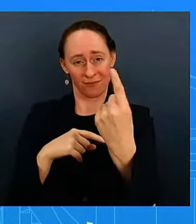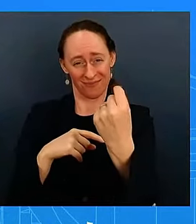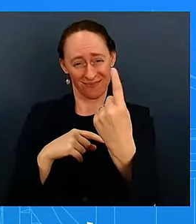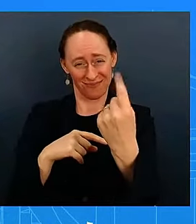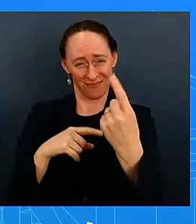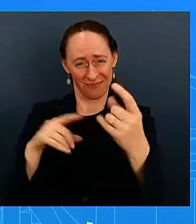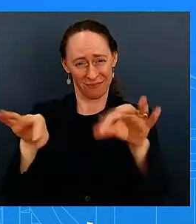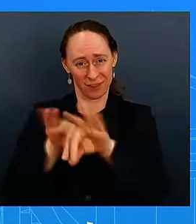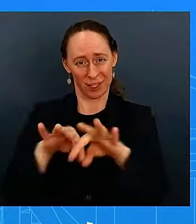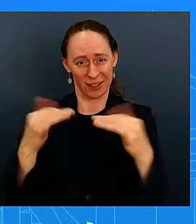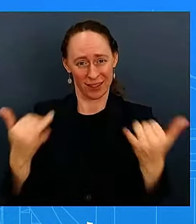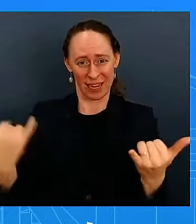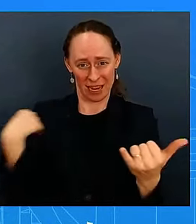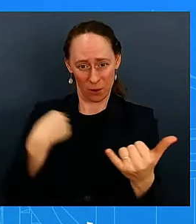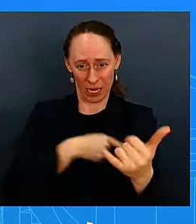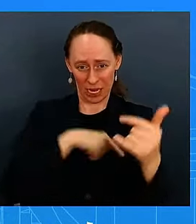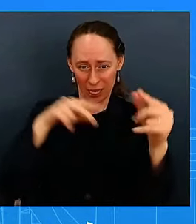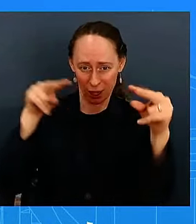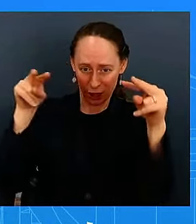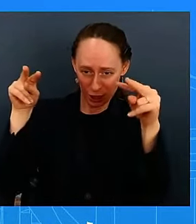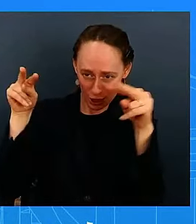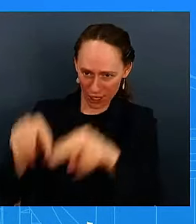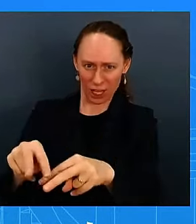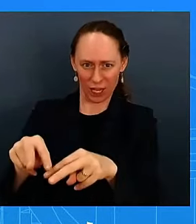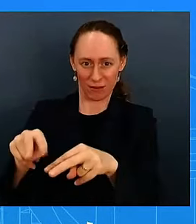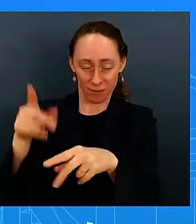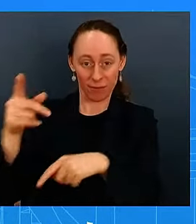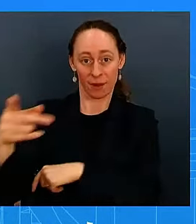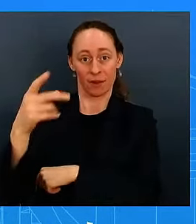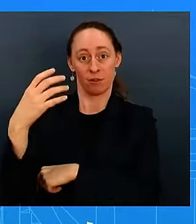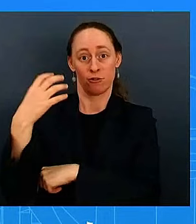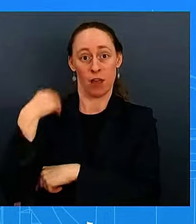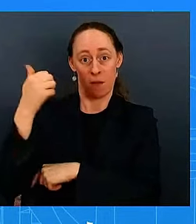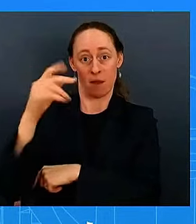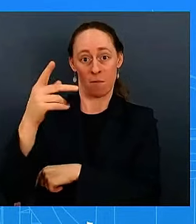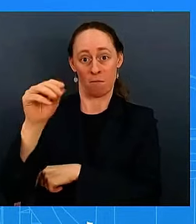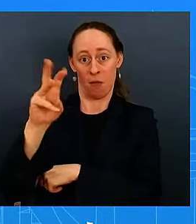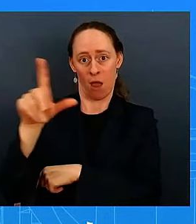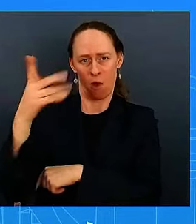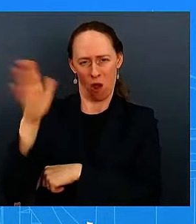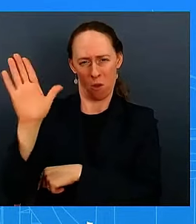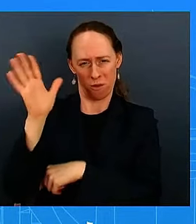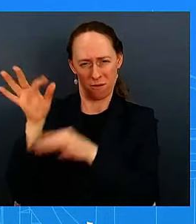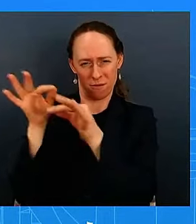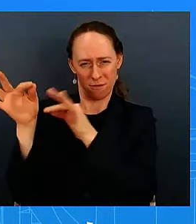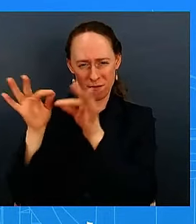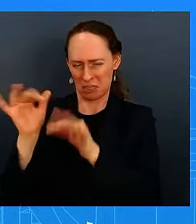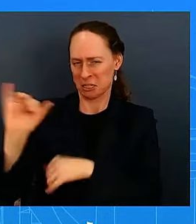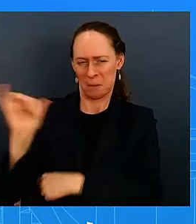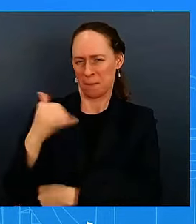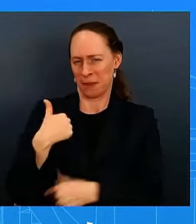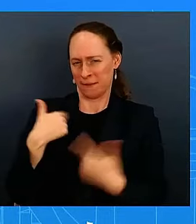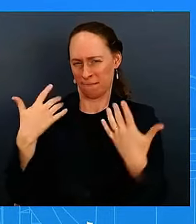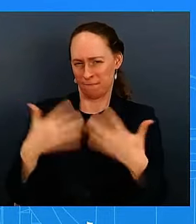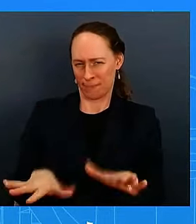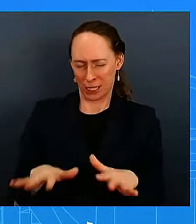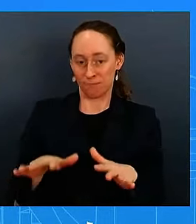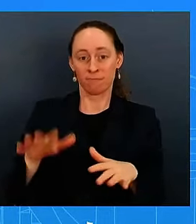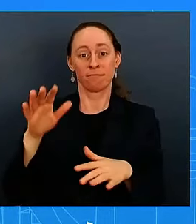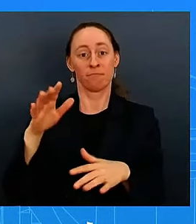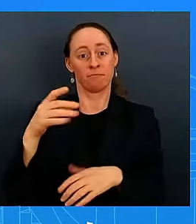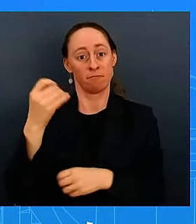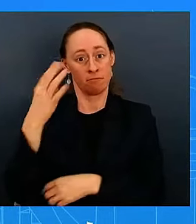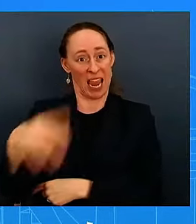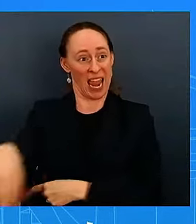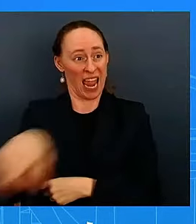actually paul talked about this as well but we've been talking about this for a while uh there are a lot of people locked into their current mortgages okay they want to